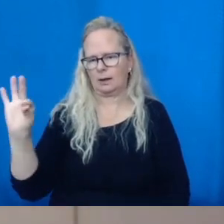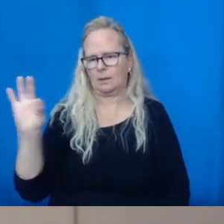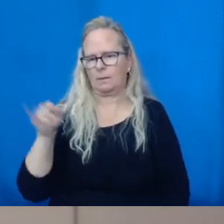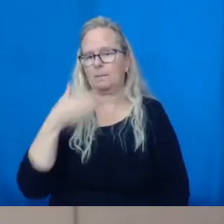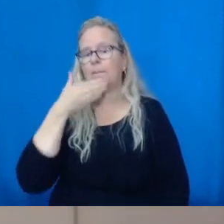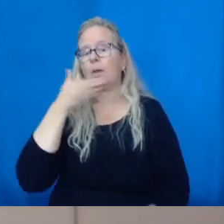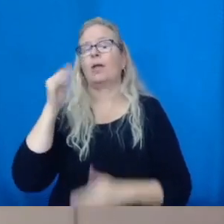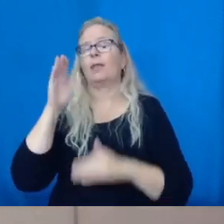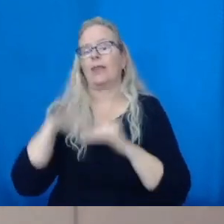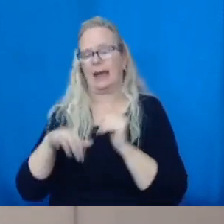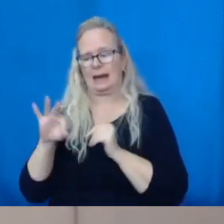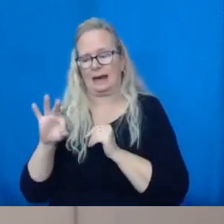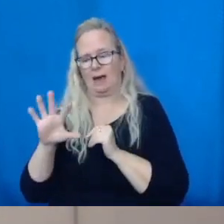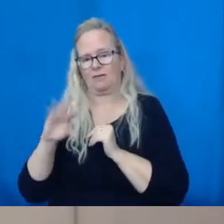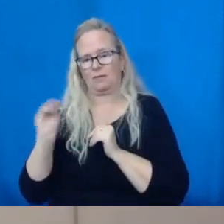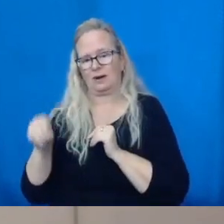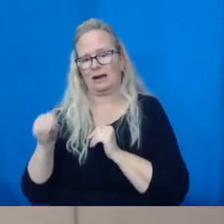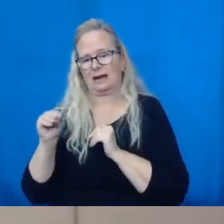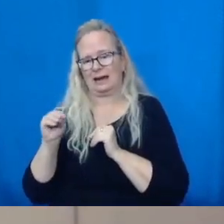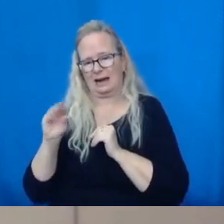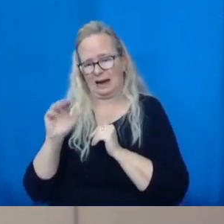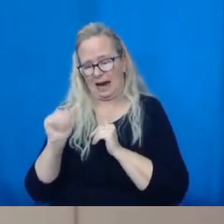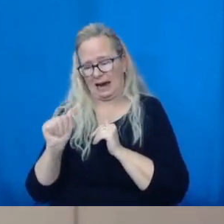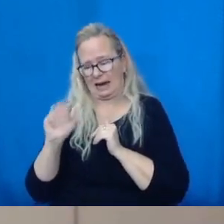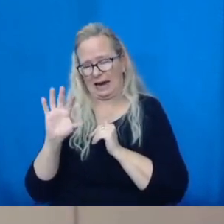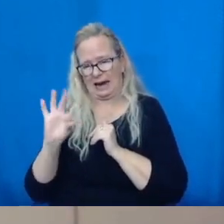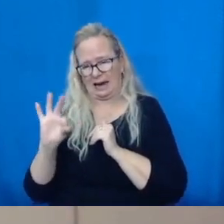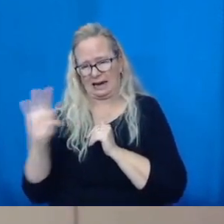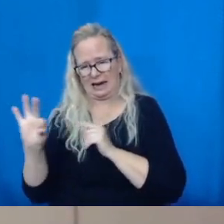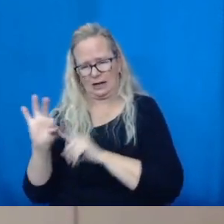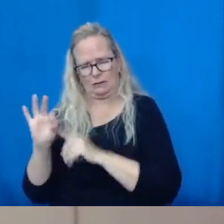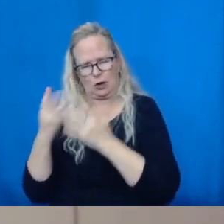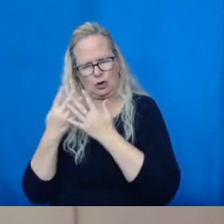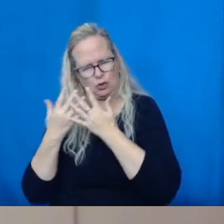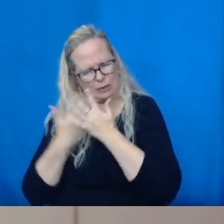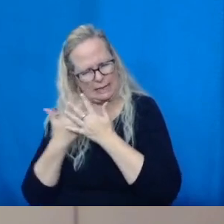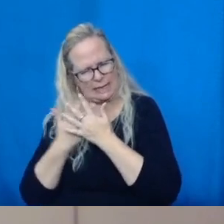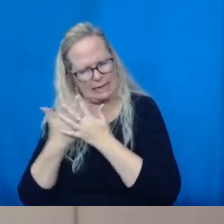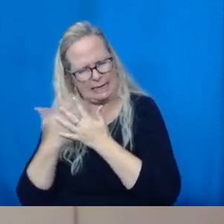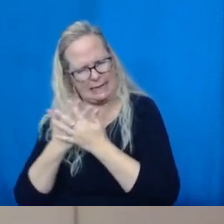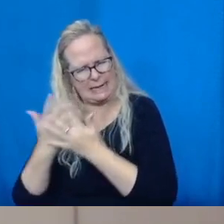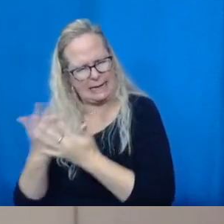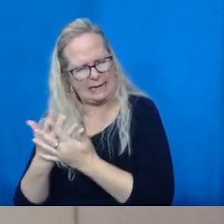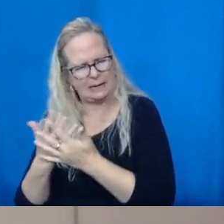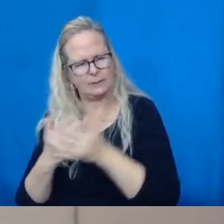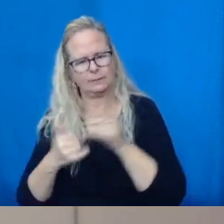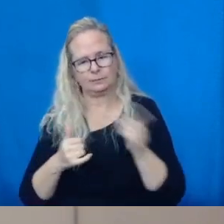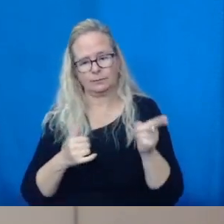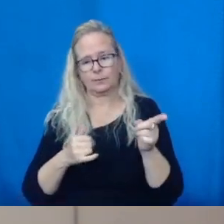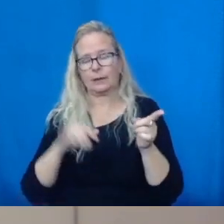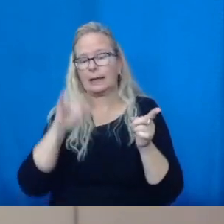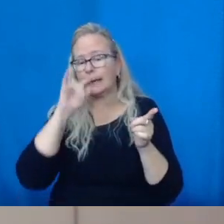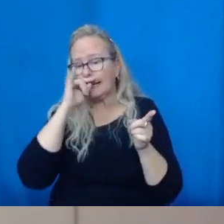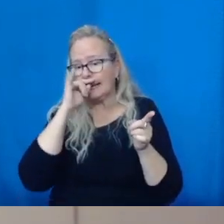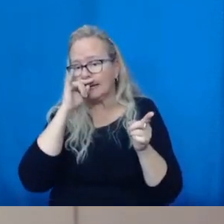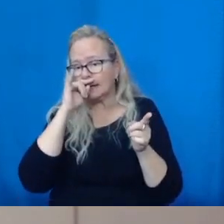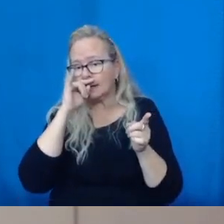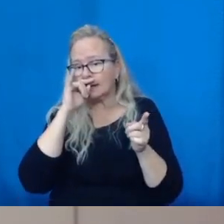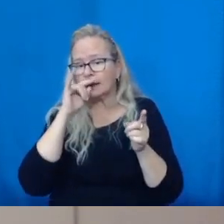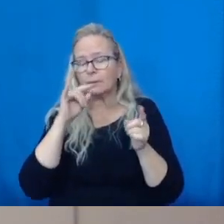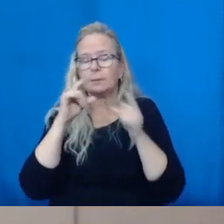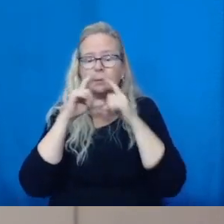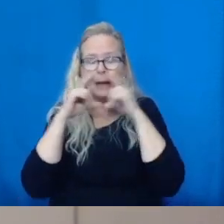is the Canada strong one. They're quite cute. I know a bunch of kids who are wearing these now to school and actually